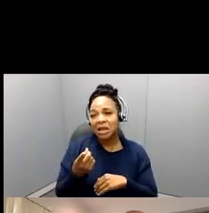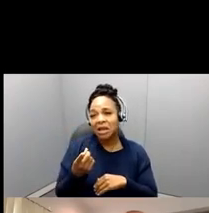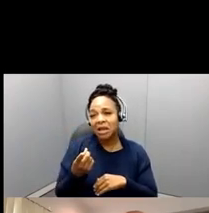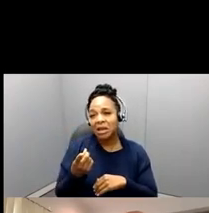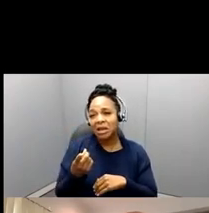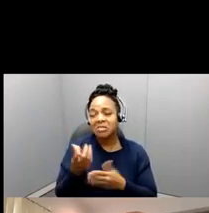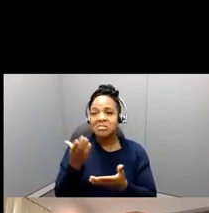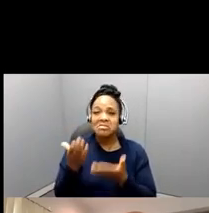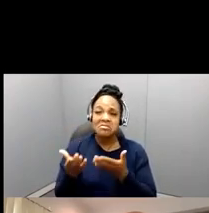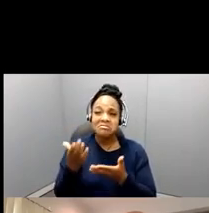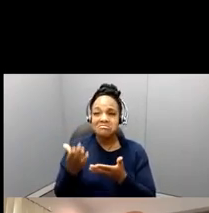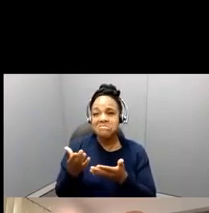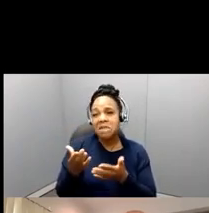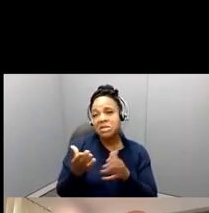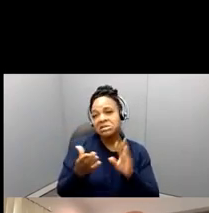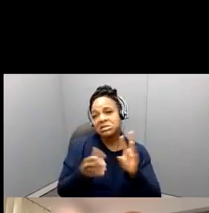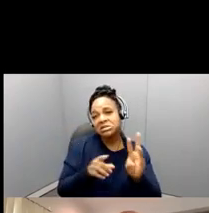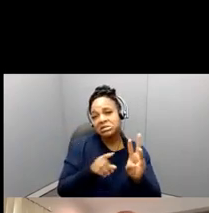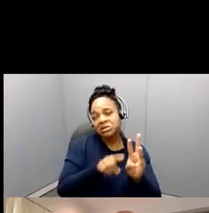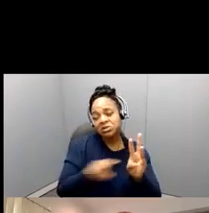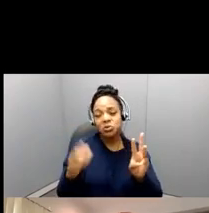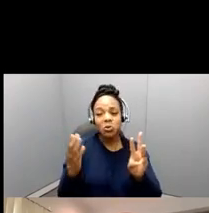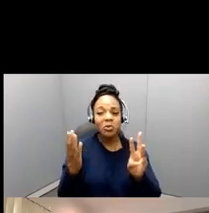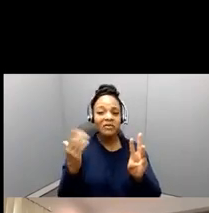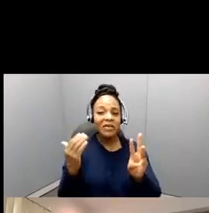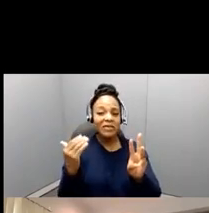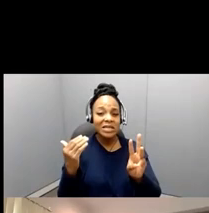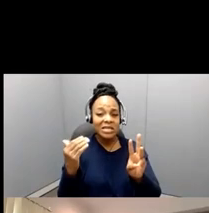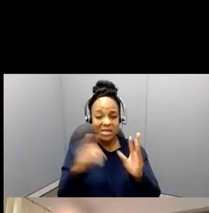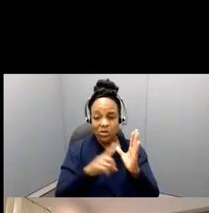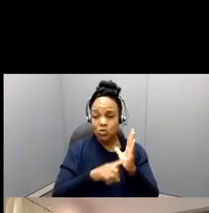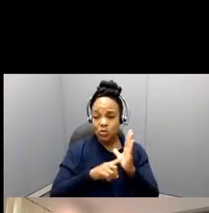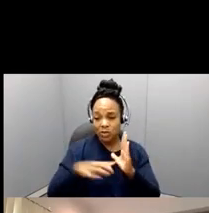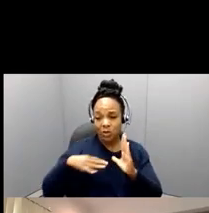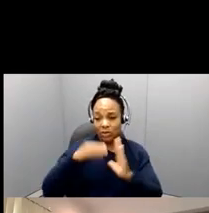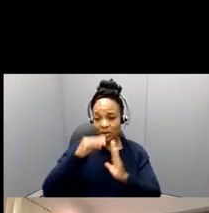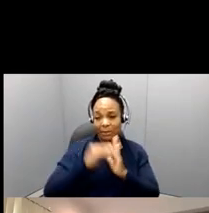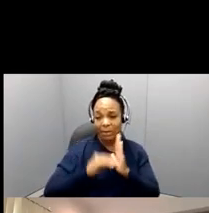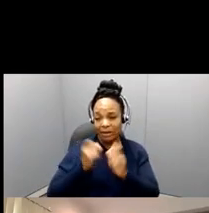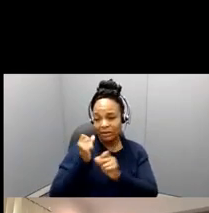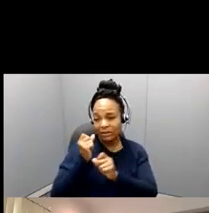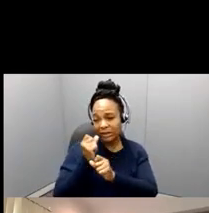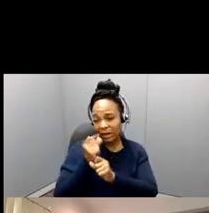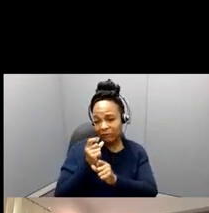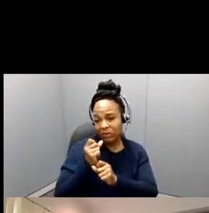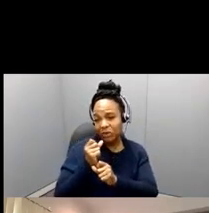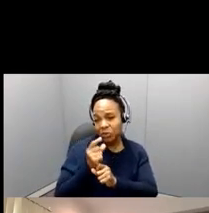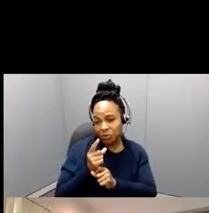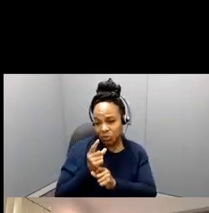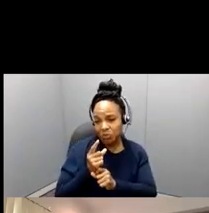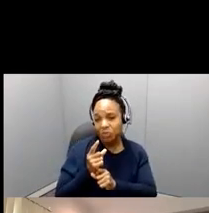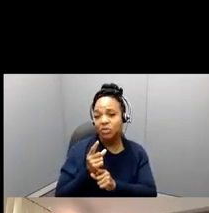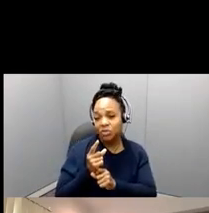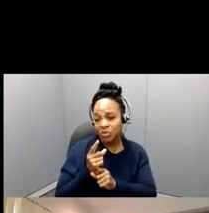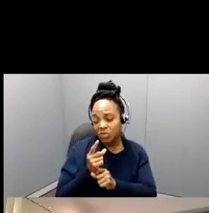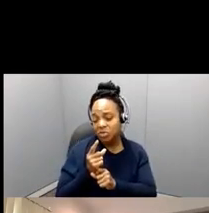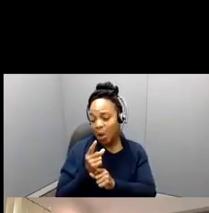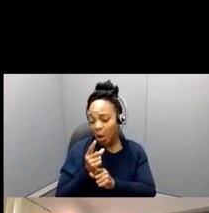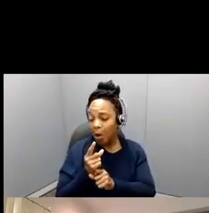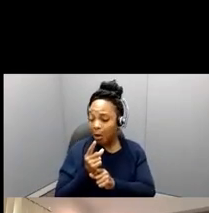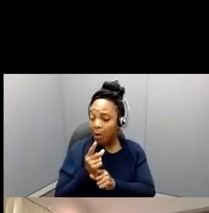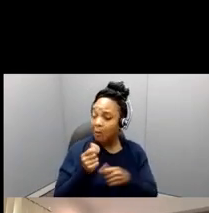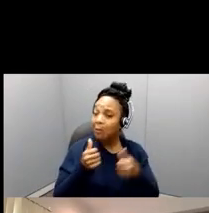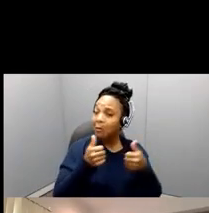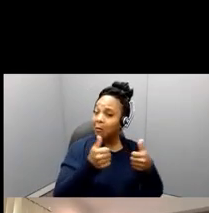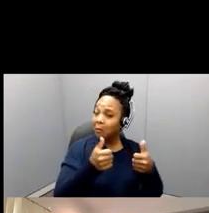um, each year. And, you know, that, and then again, how, how things are, how people are selected.